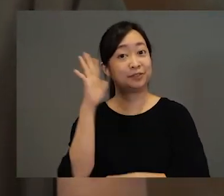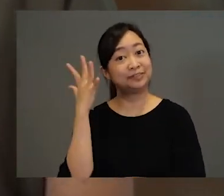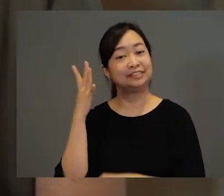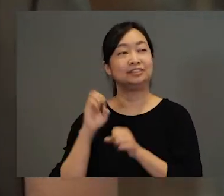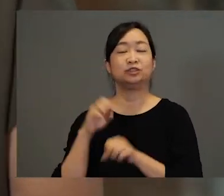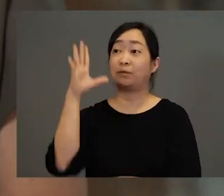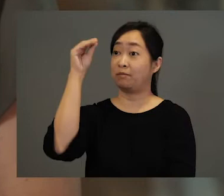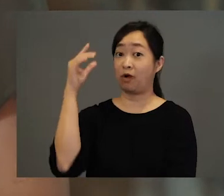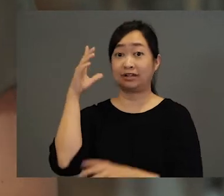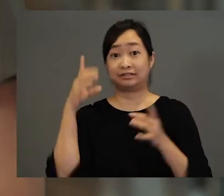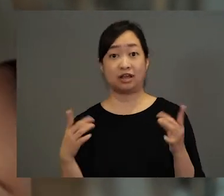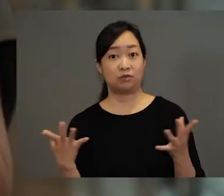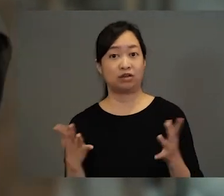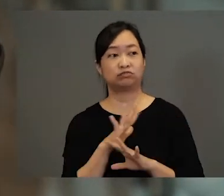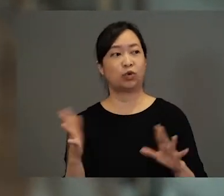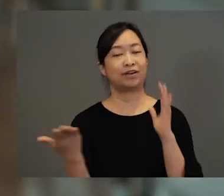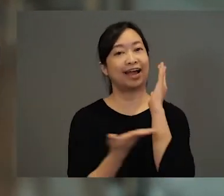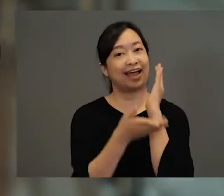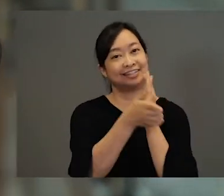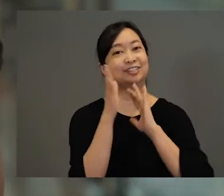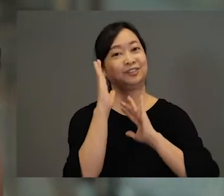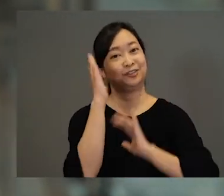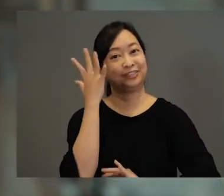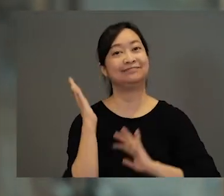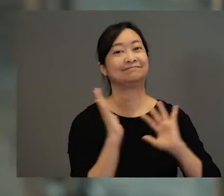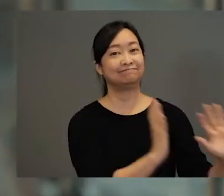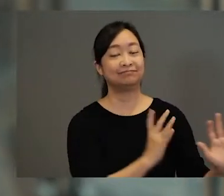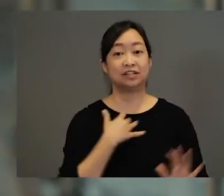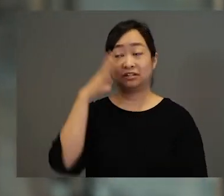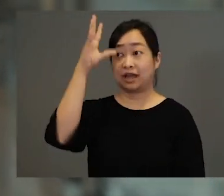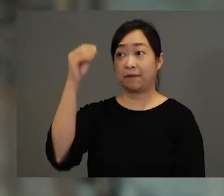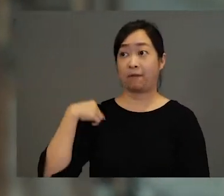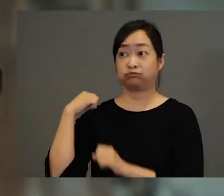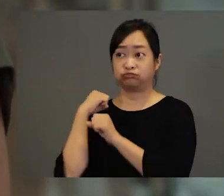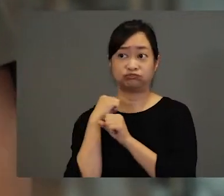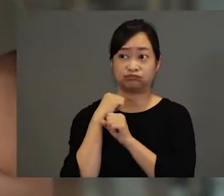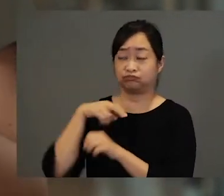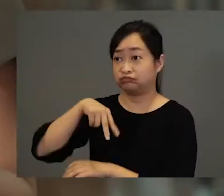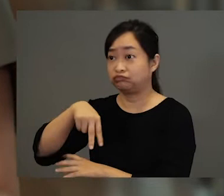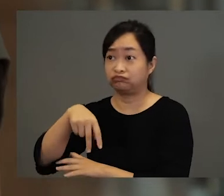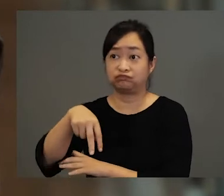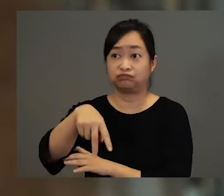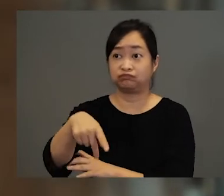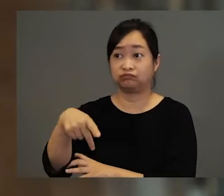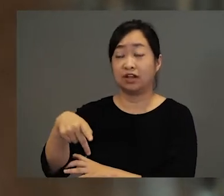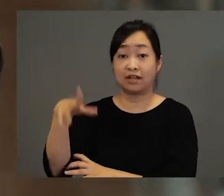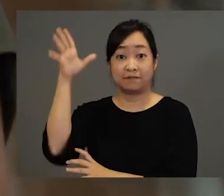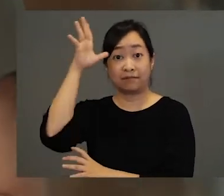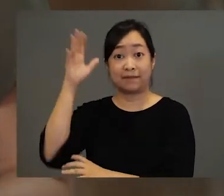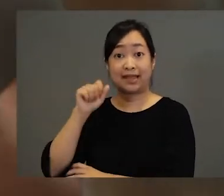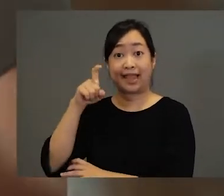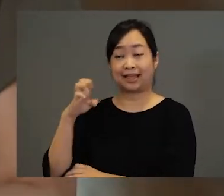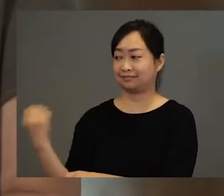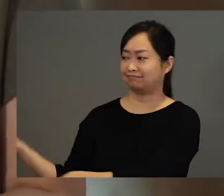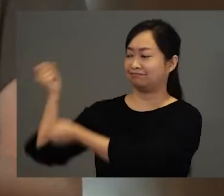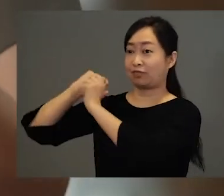was a very useful tree. And so the boy decided not to cut down the banyan tree. The boy, he walked and